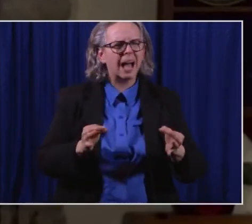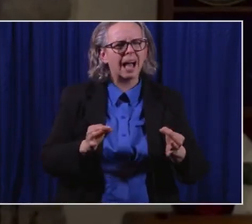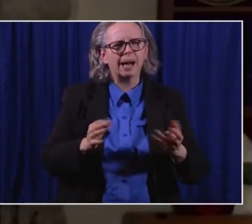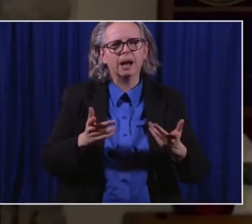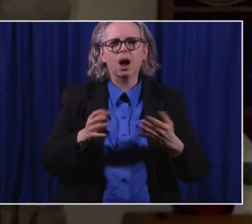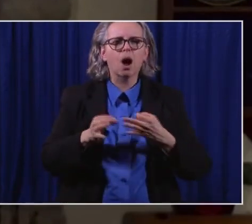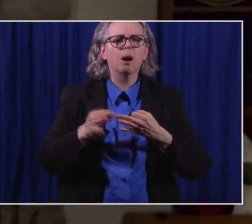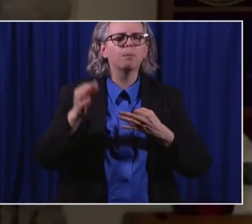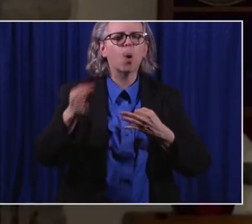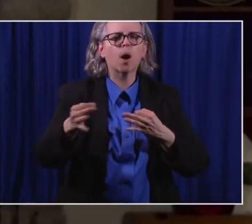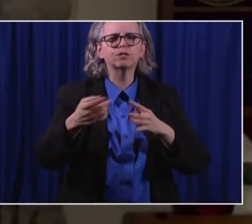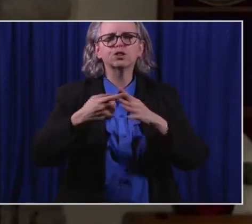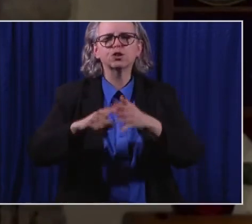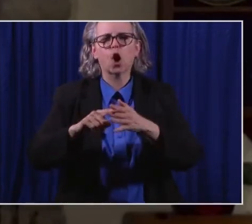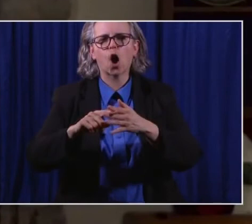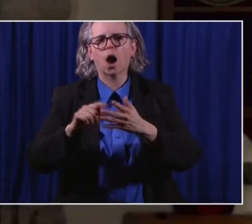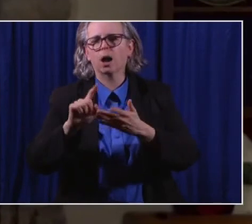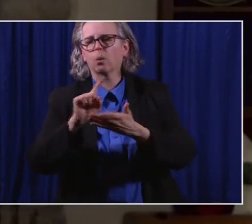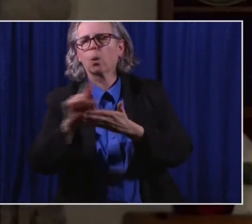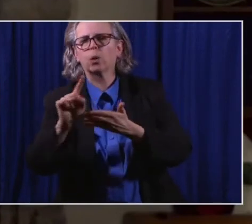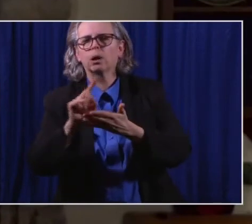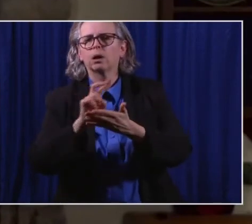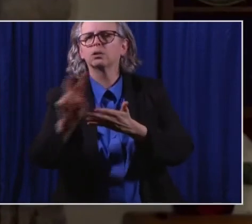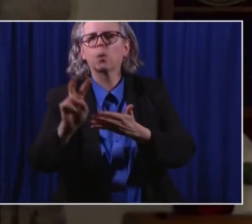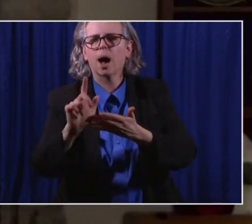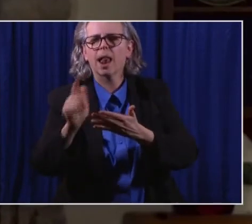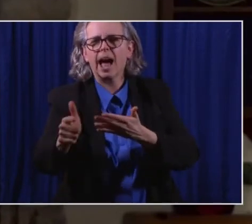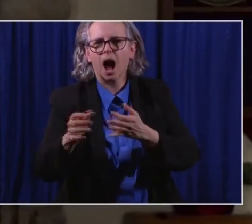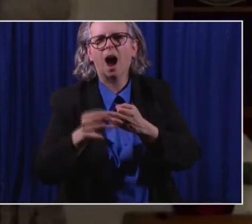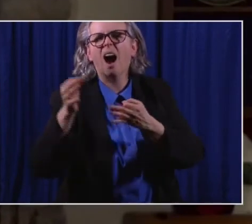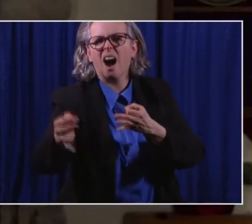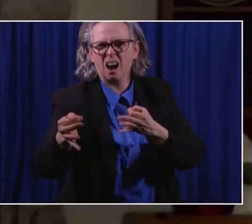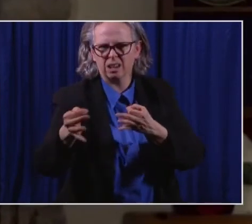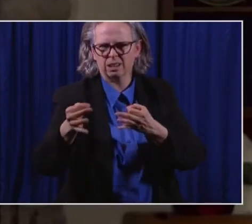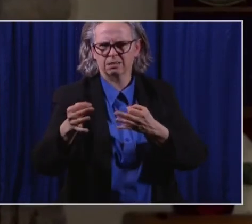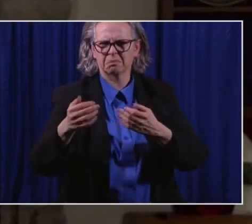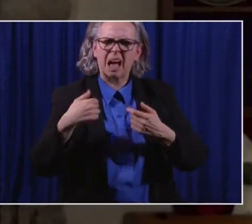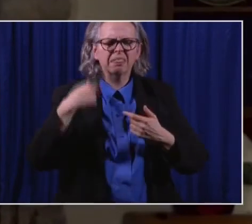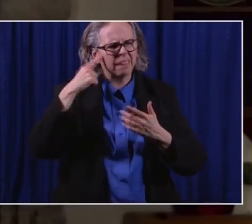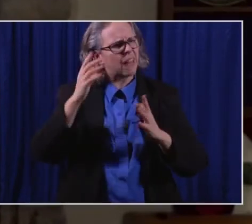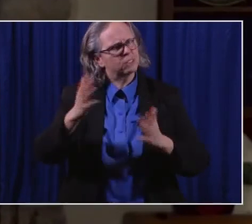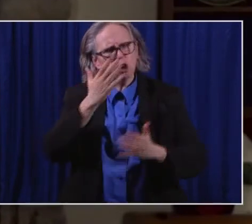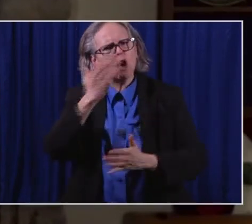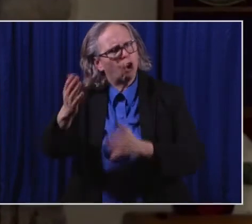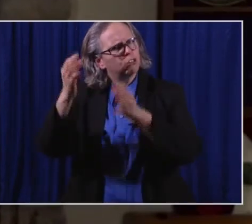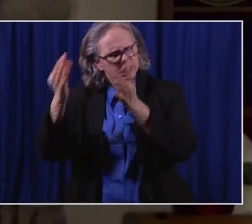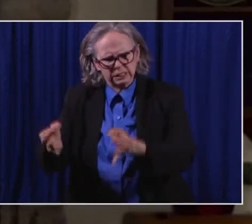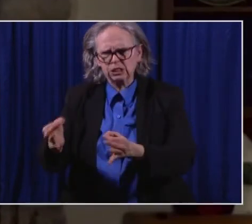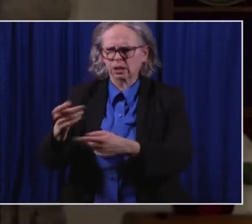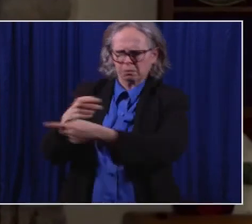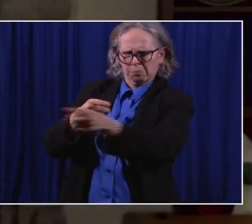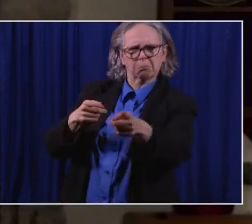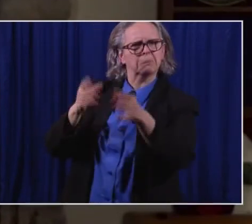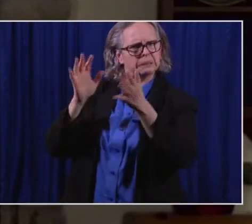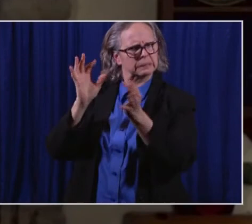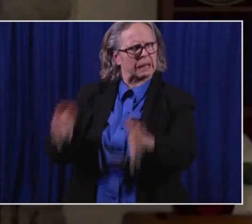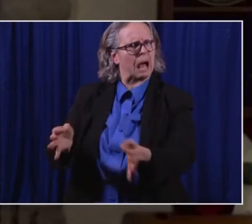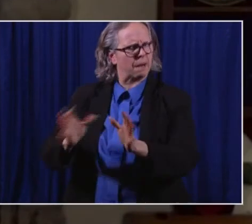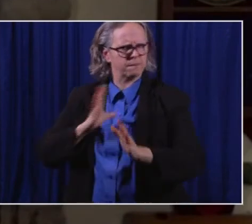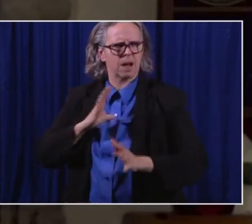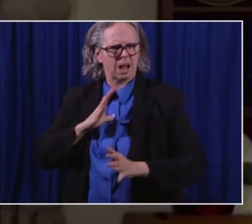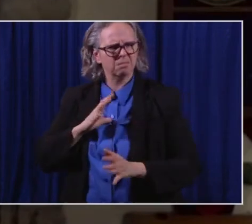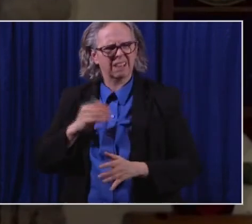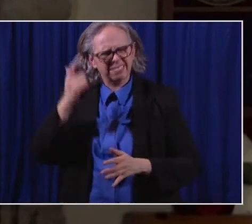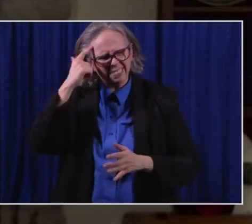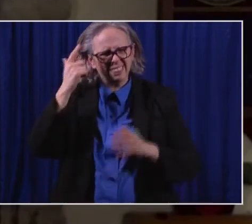after the new year. Uh, think that's a good idea and I think I would ask that schools take a